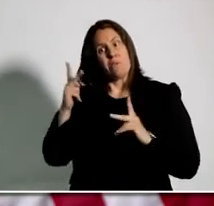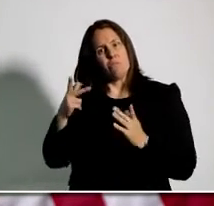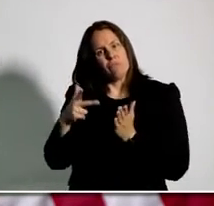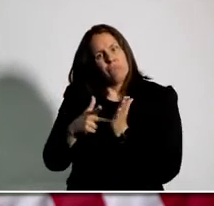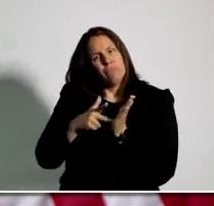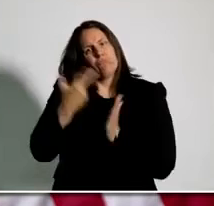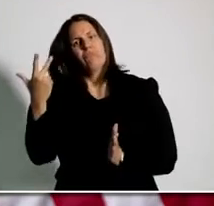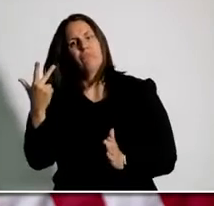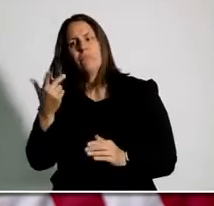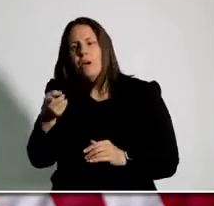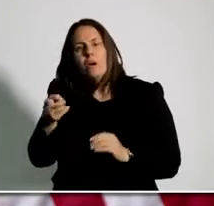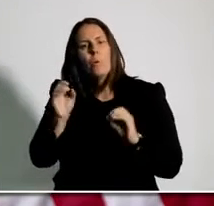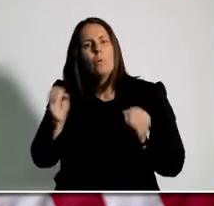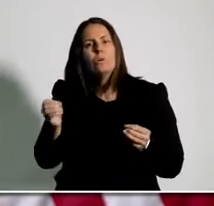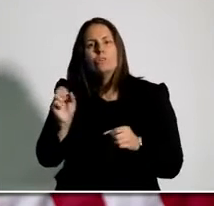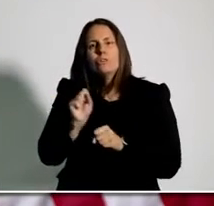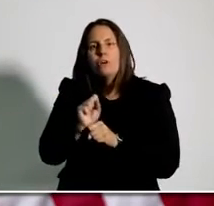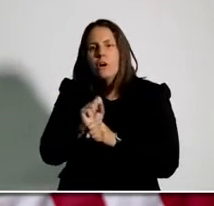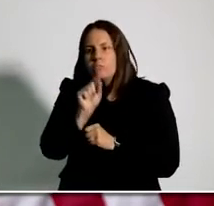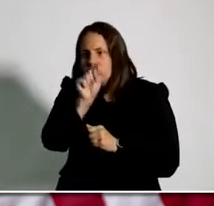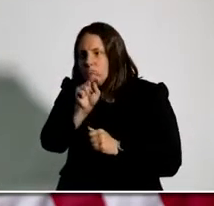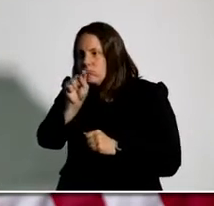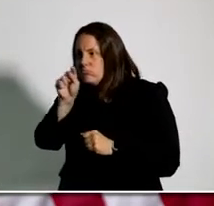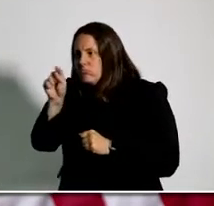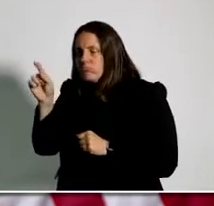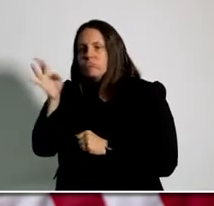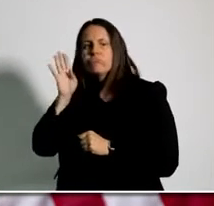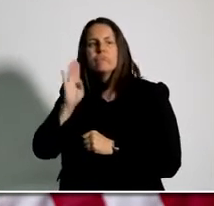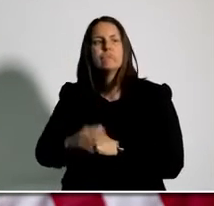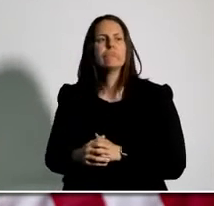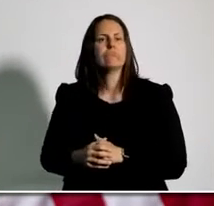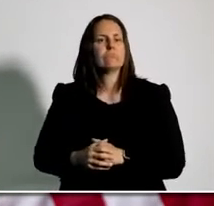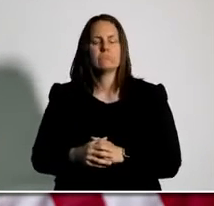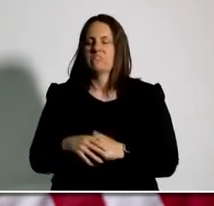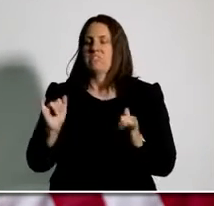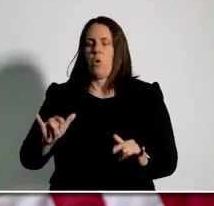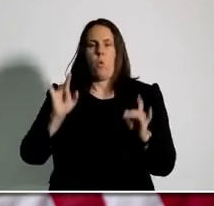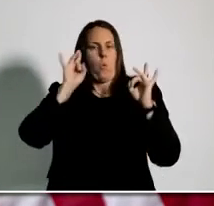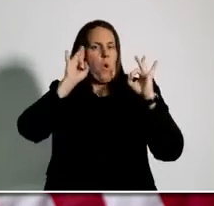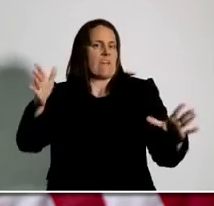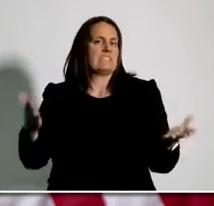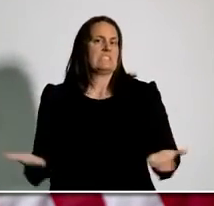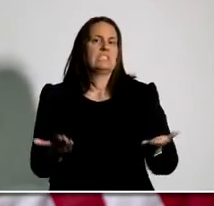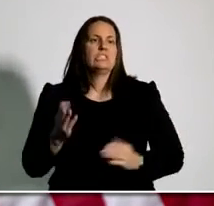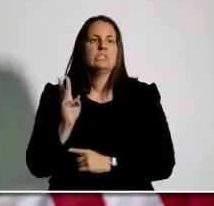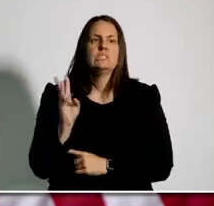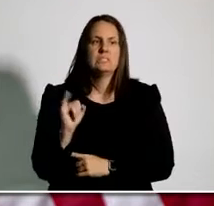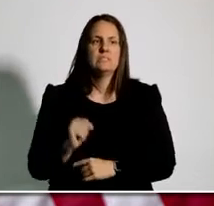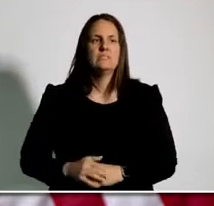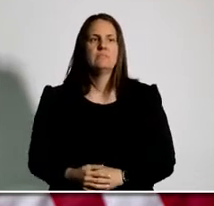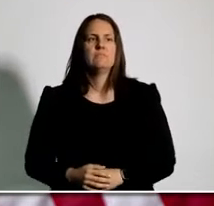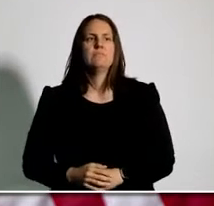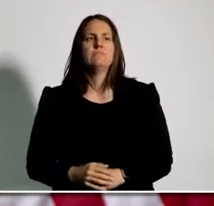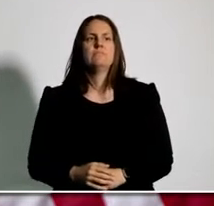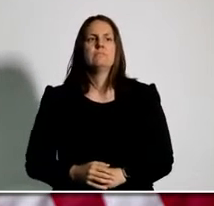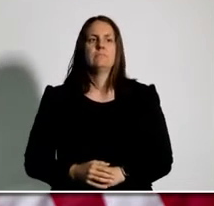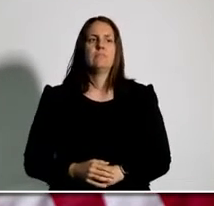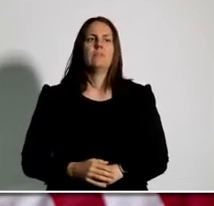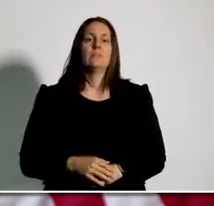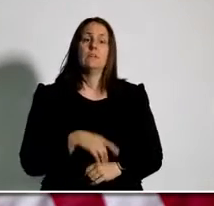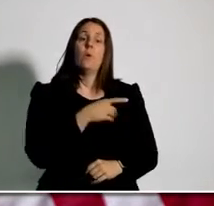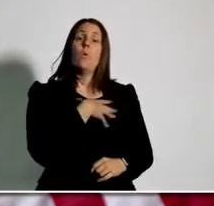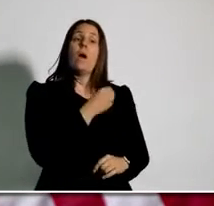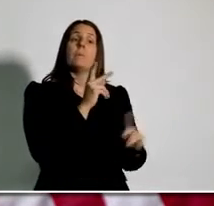in the nation. The median annual income for white households in Wisconsin is just over